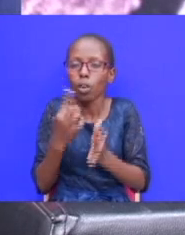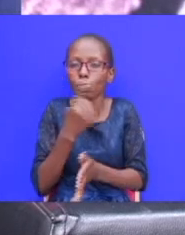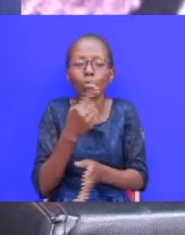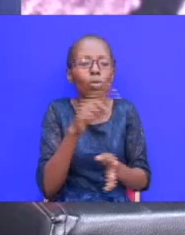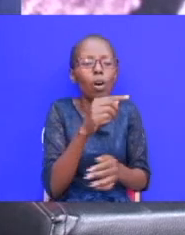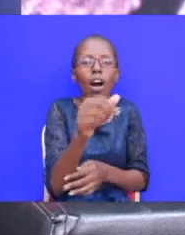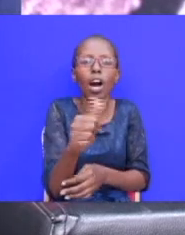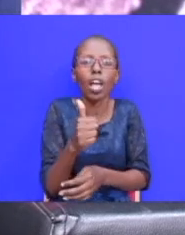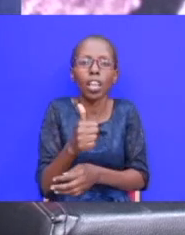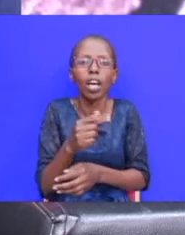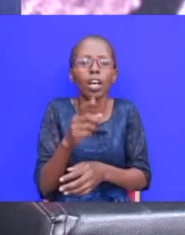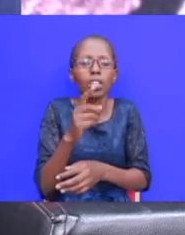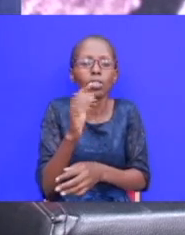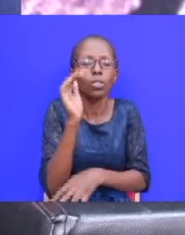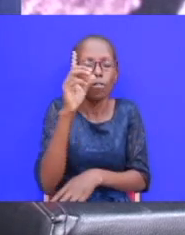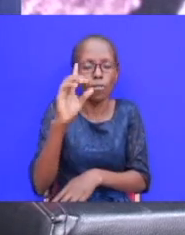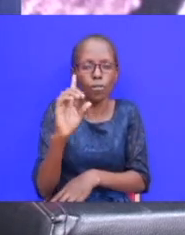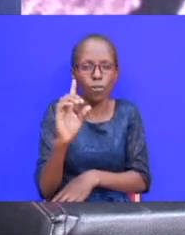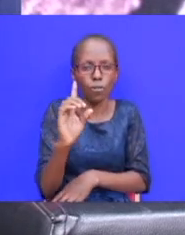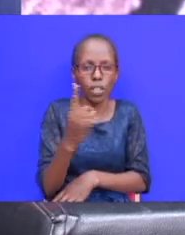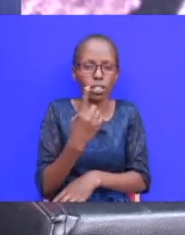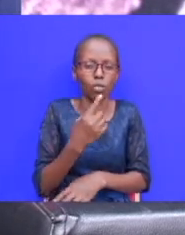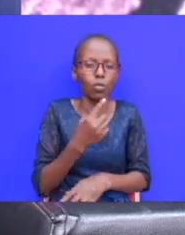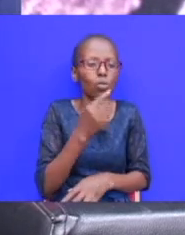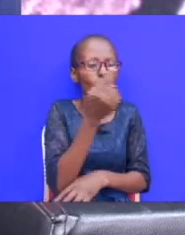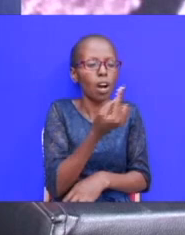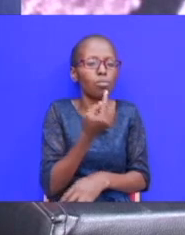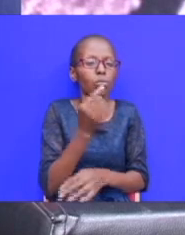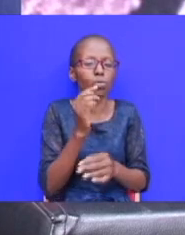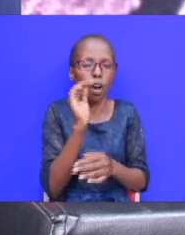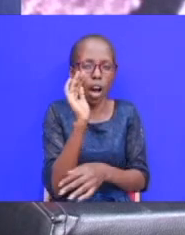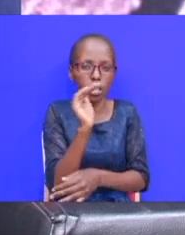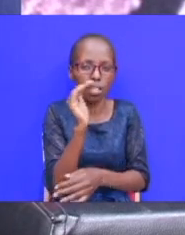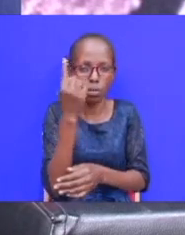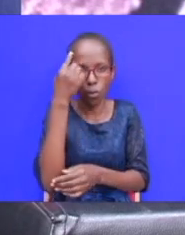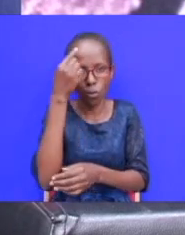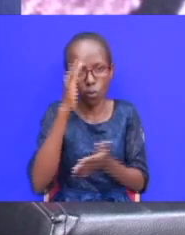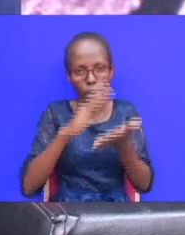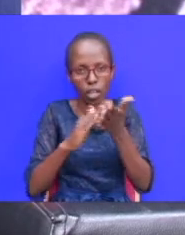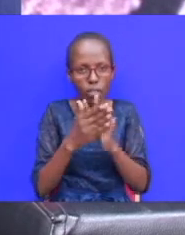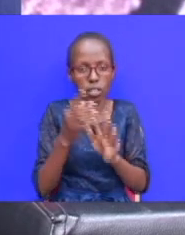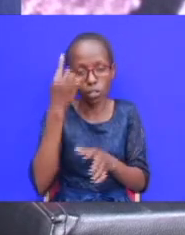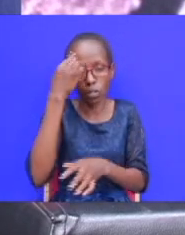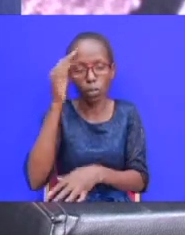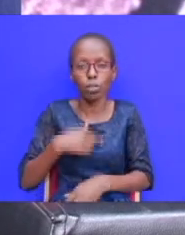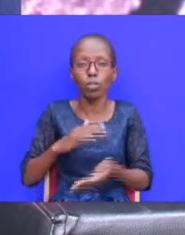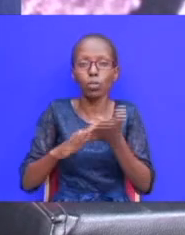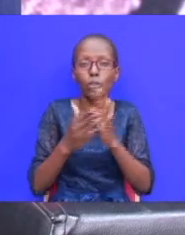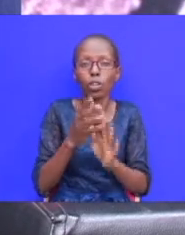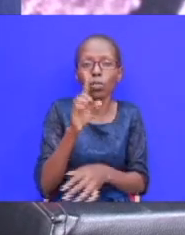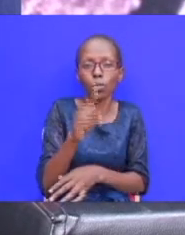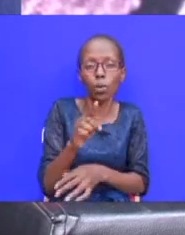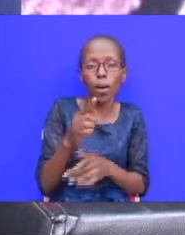sometimes people think you have to come to ask for me for for forgiveness for me to forgive you but uh the bible tells us it is